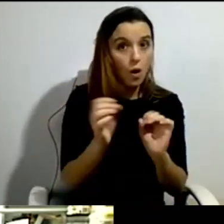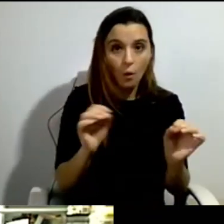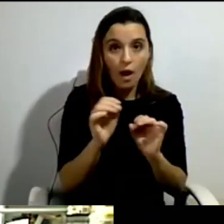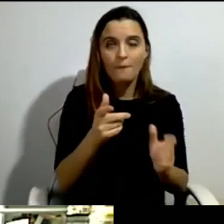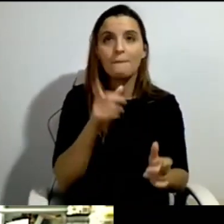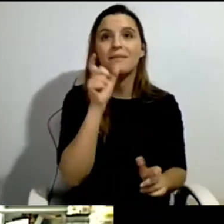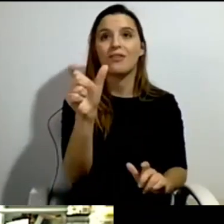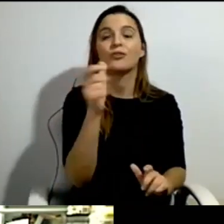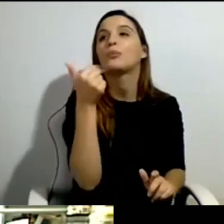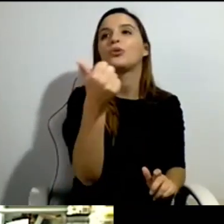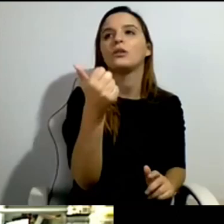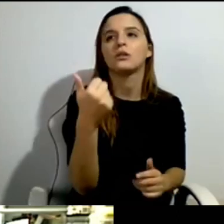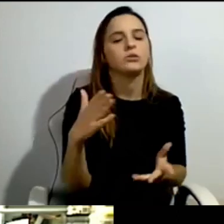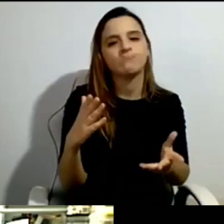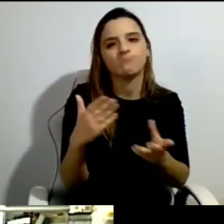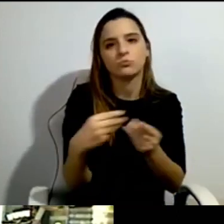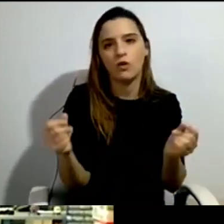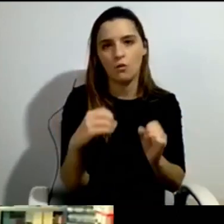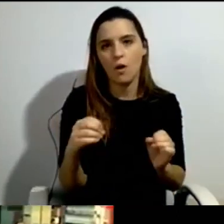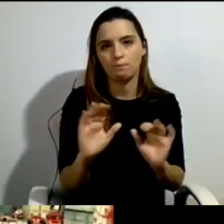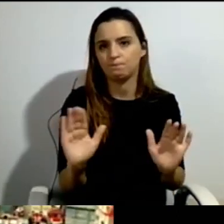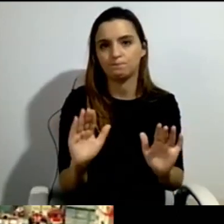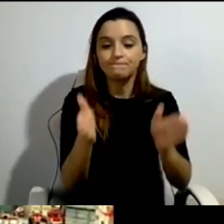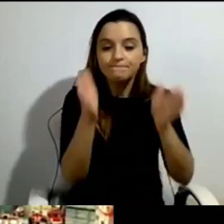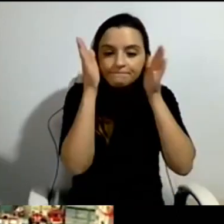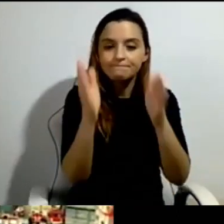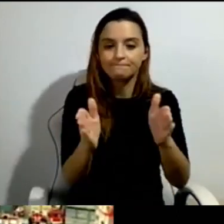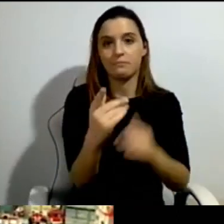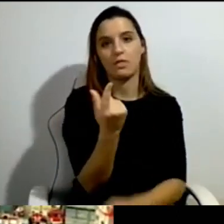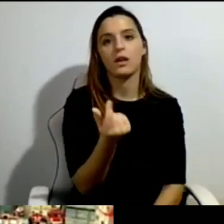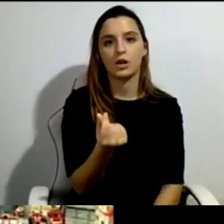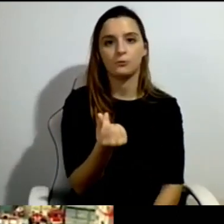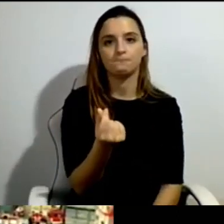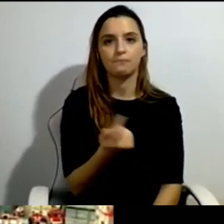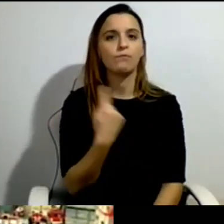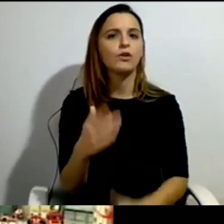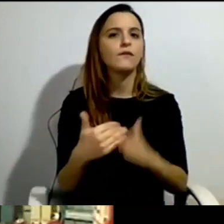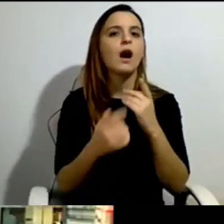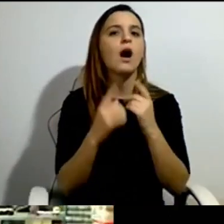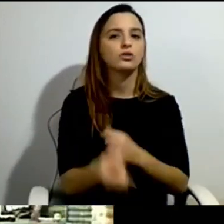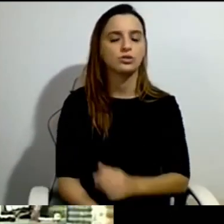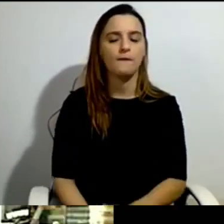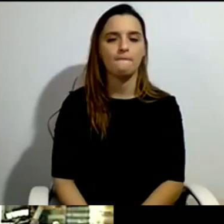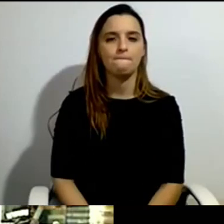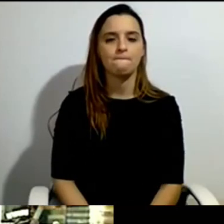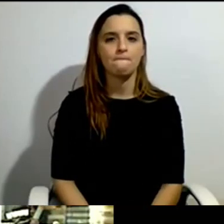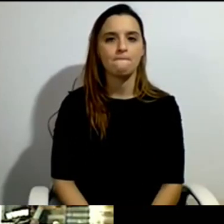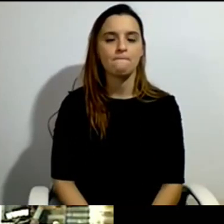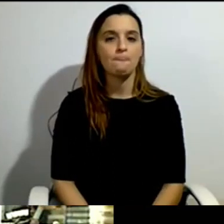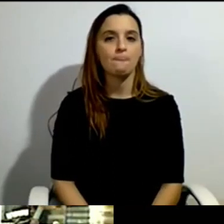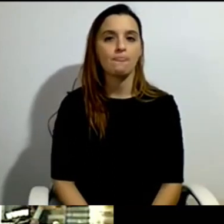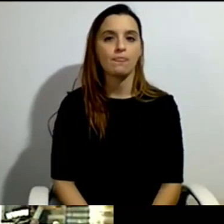money. And one of the first things we did, after publishing a paper on the advantages of